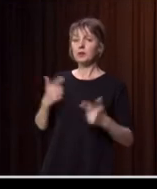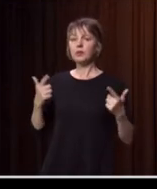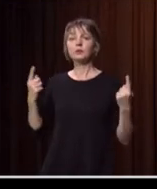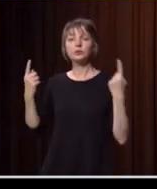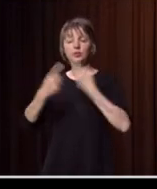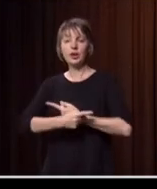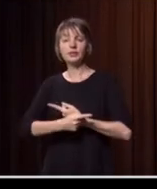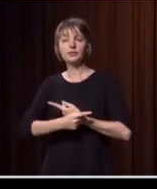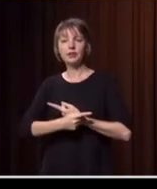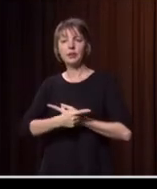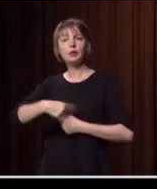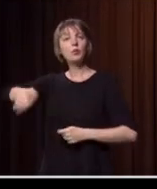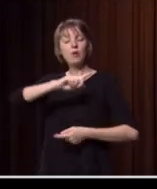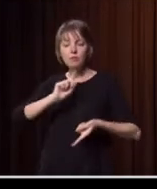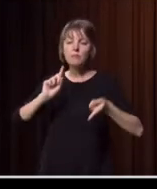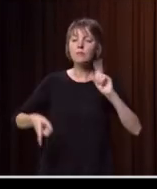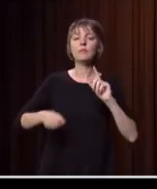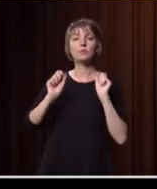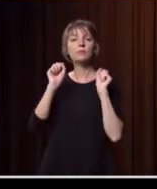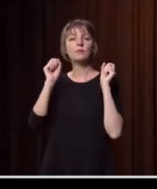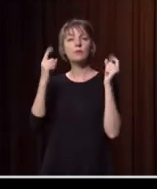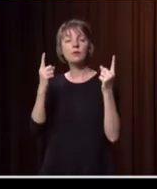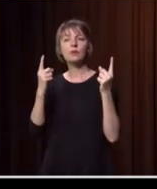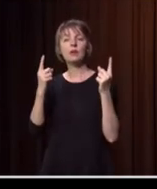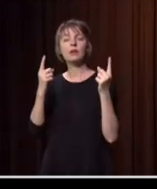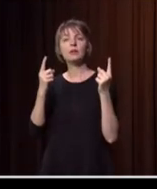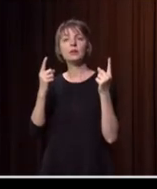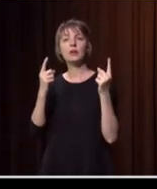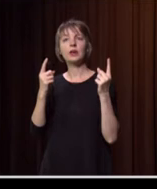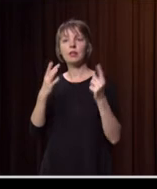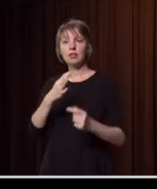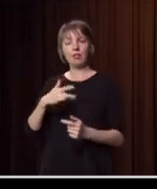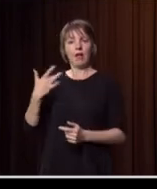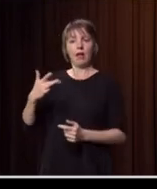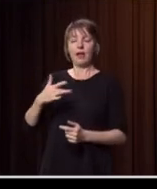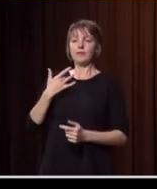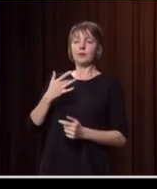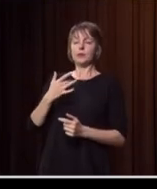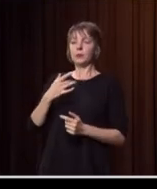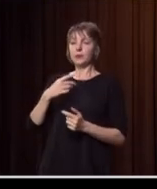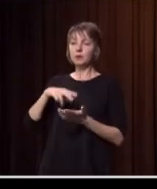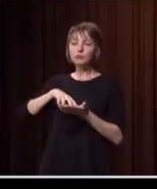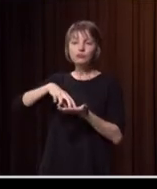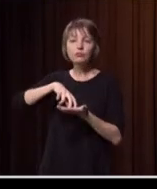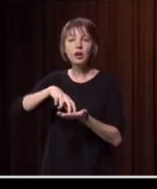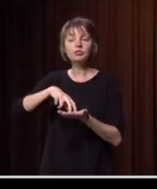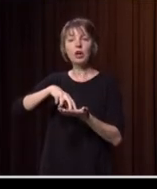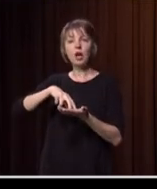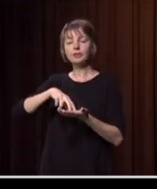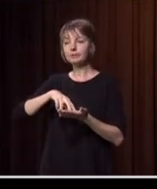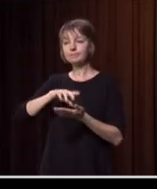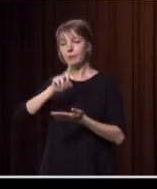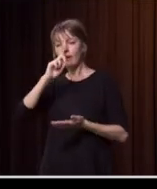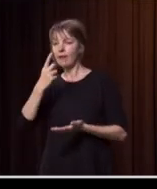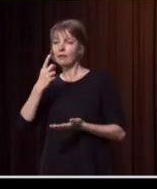very sobering way, the reminder of the fragility of life, we shouldn't take for granted that the tomorrow will